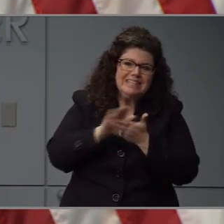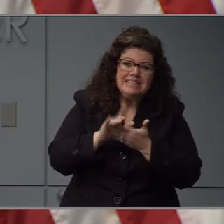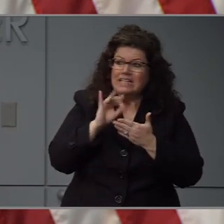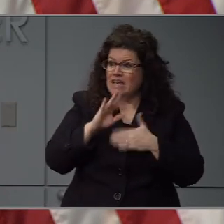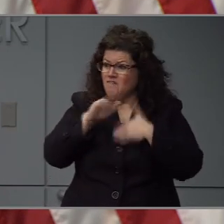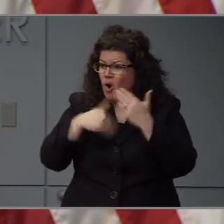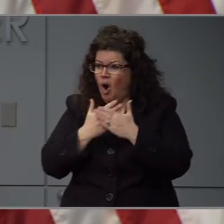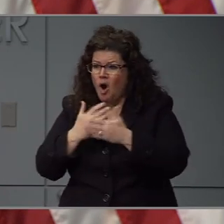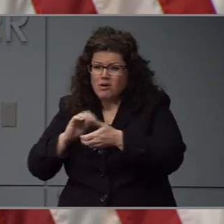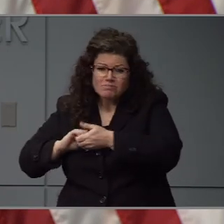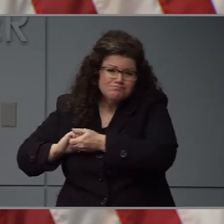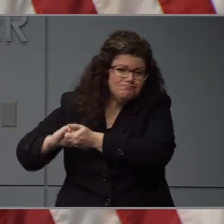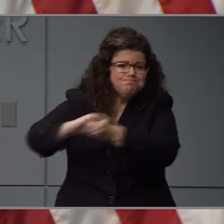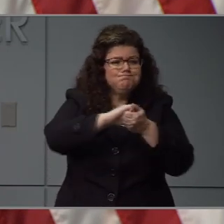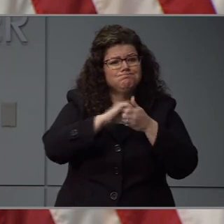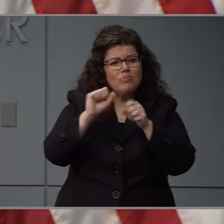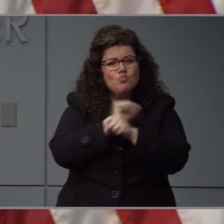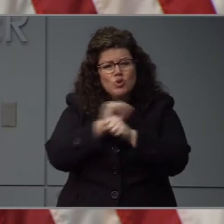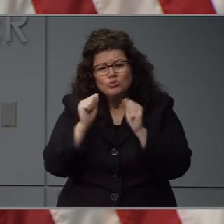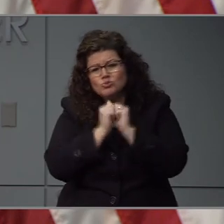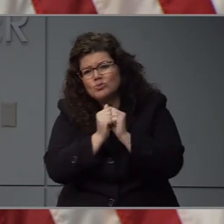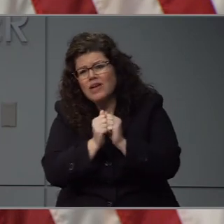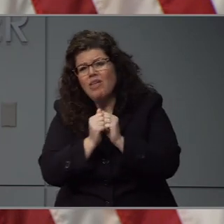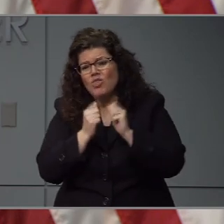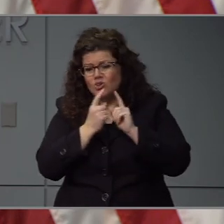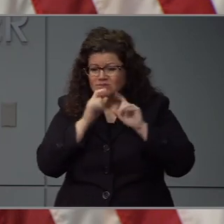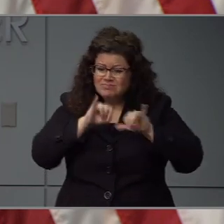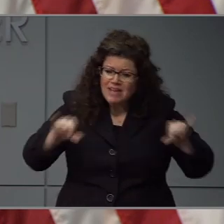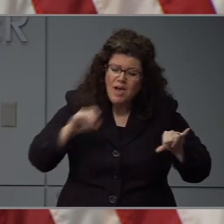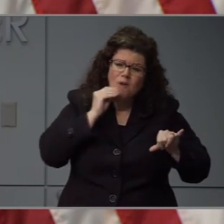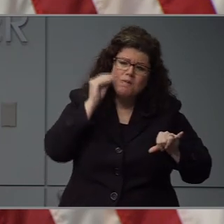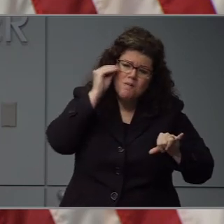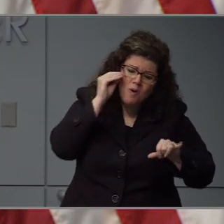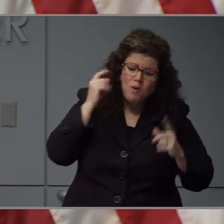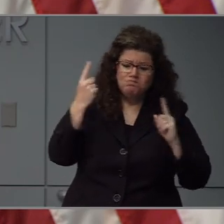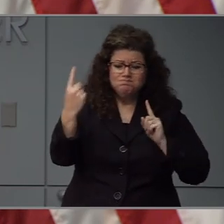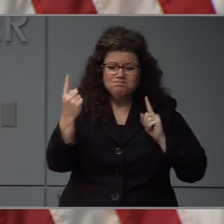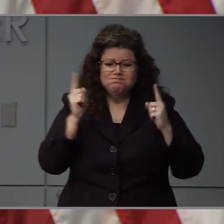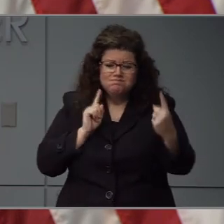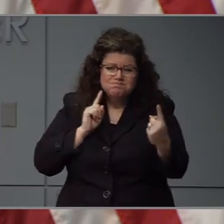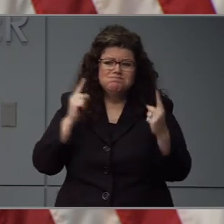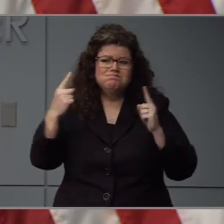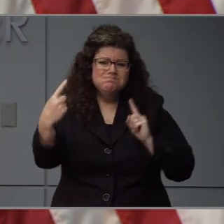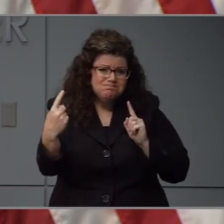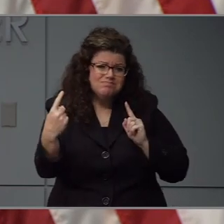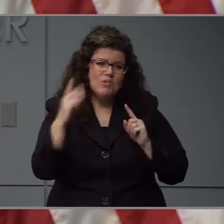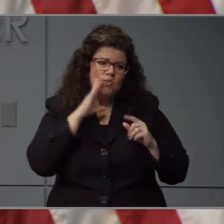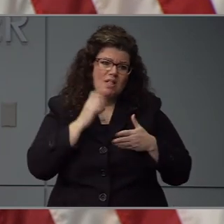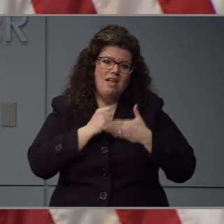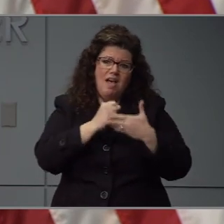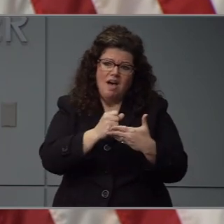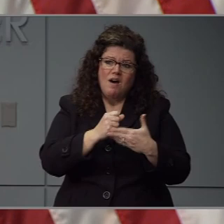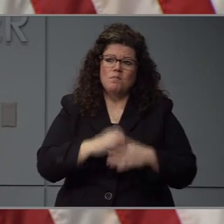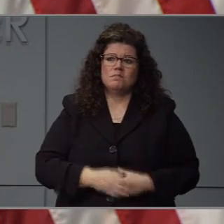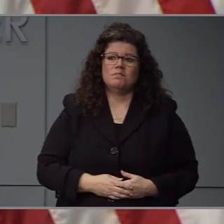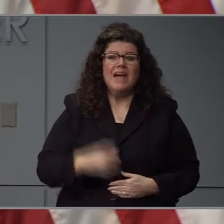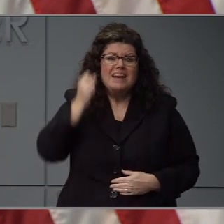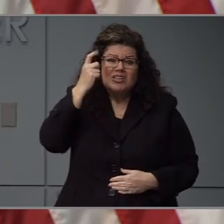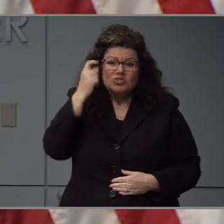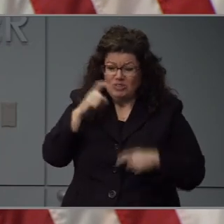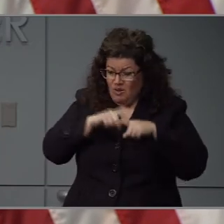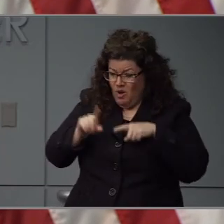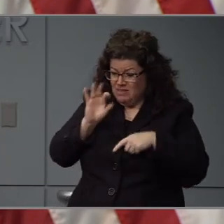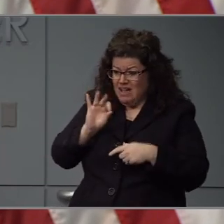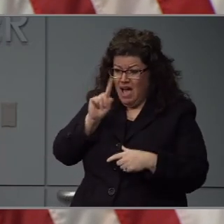our best to stay home and maintain social distance, these calls won't be necessary. We also need to keep our 9-1-1 lines